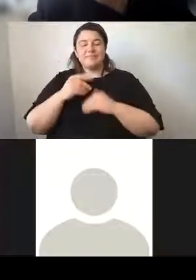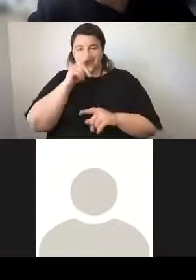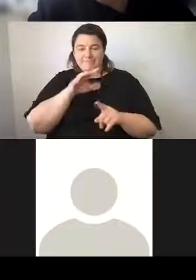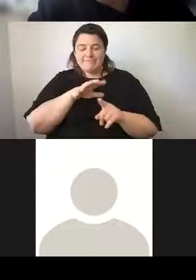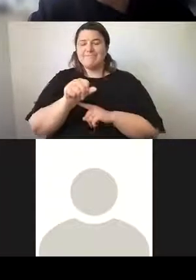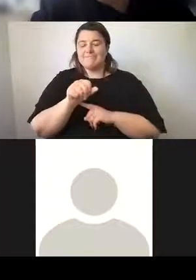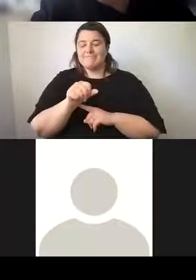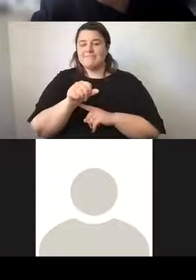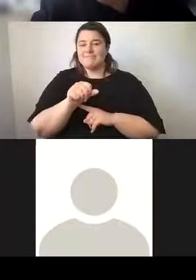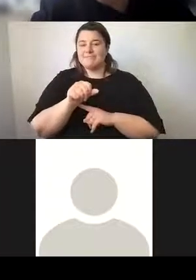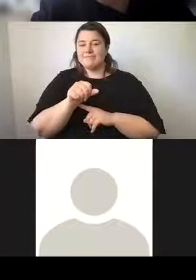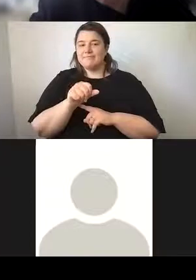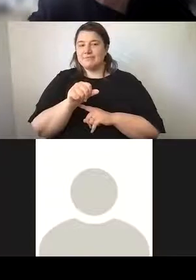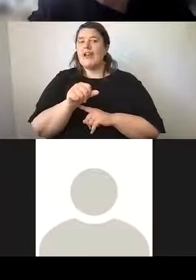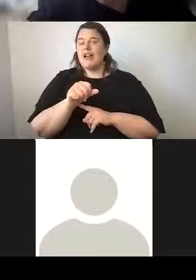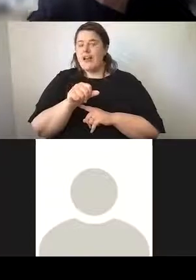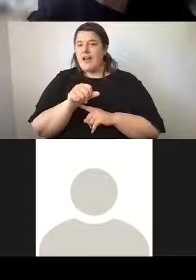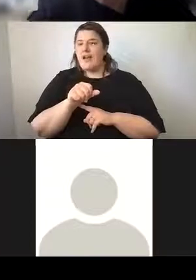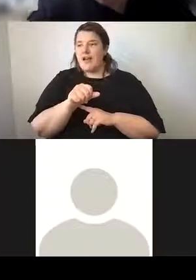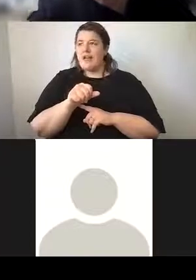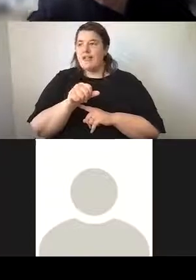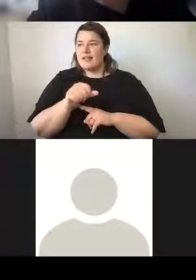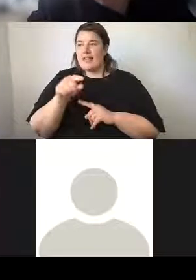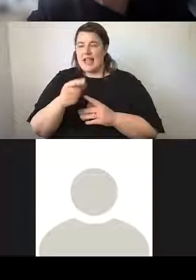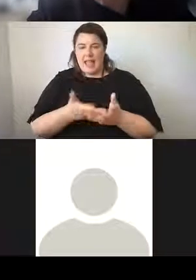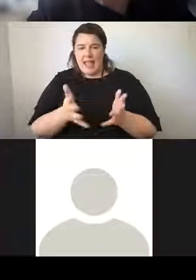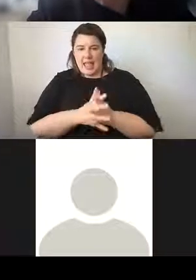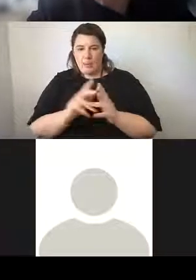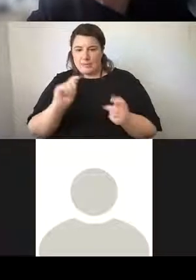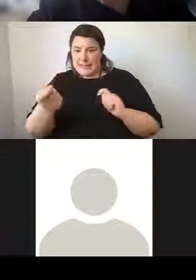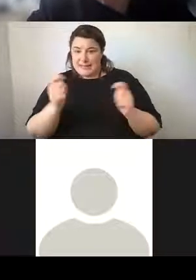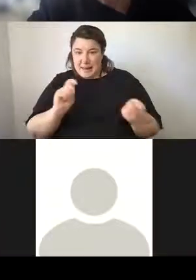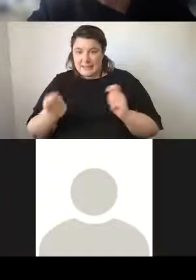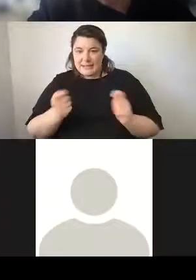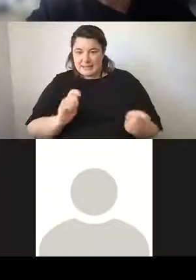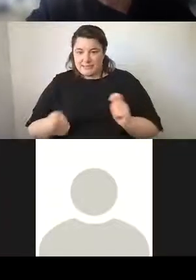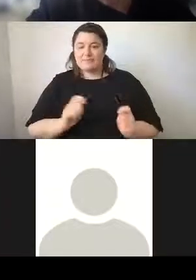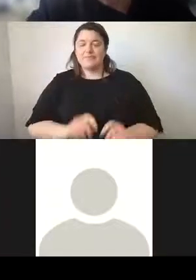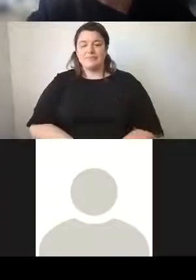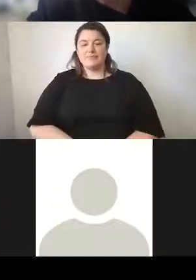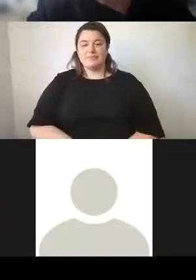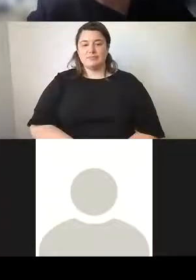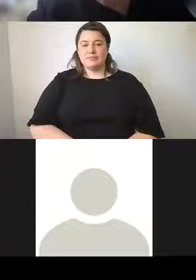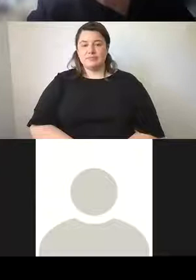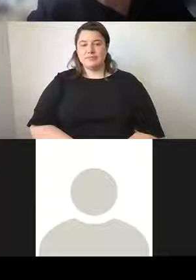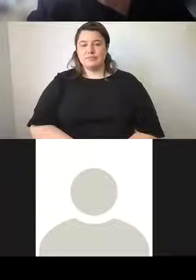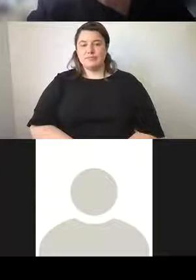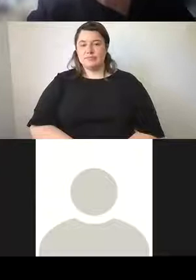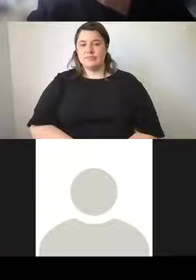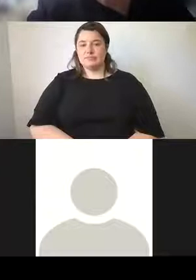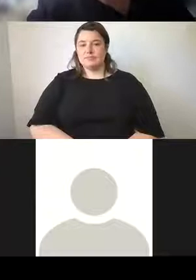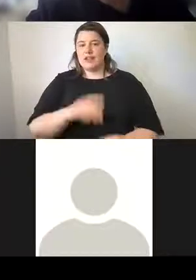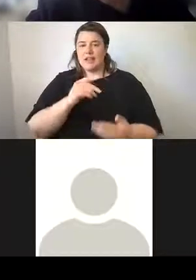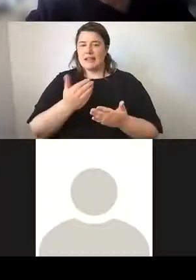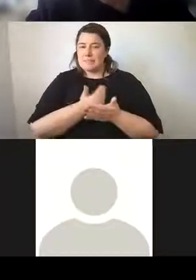exactly how it's been adapted during those phases. But the retention of the clock and